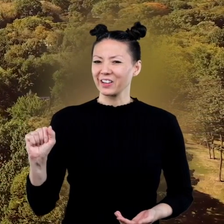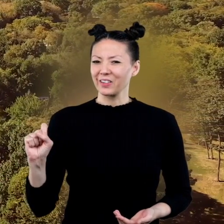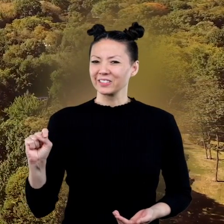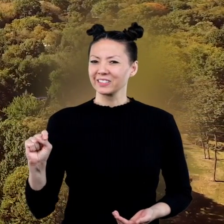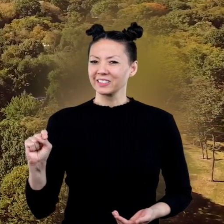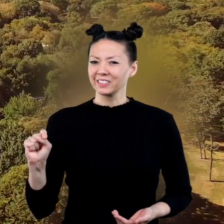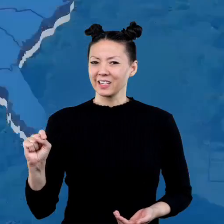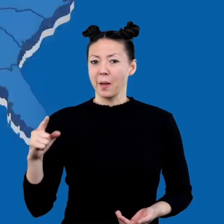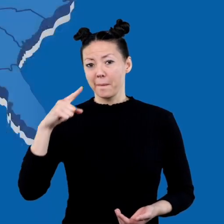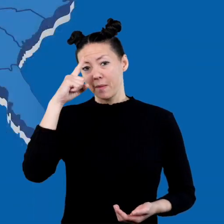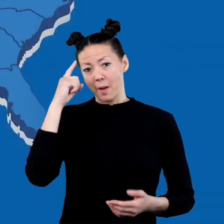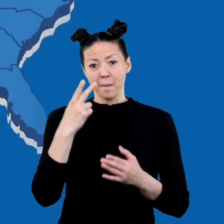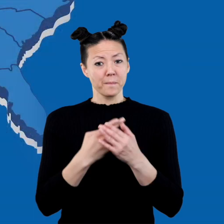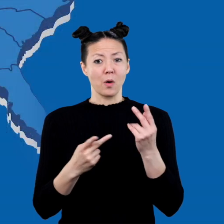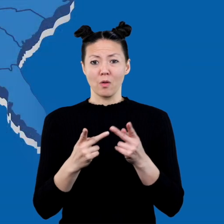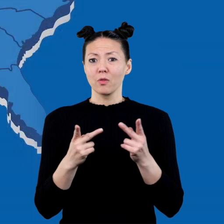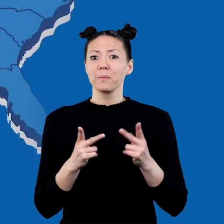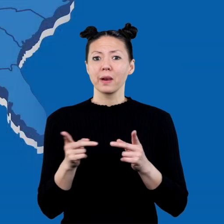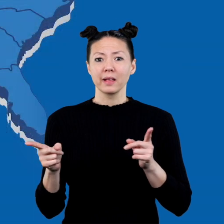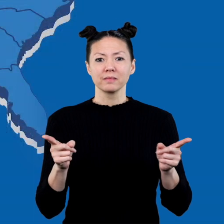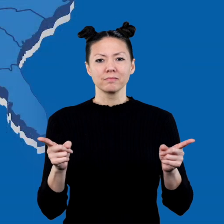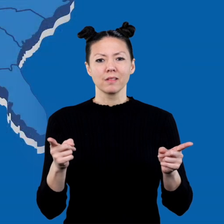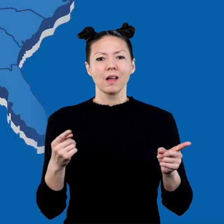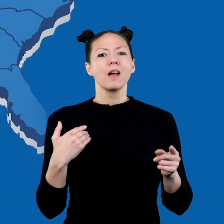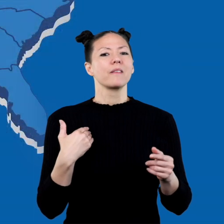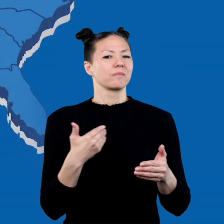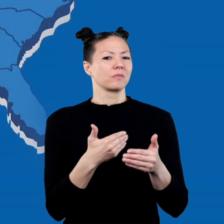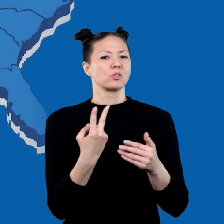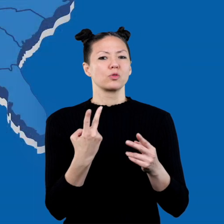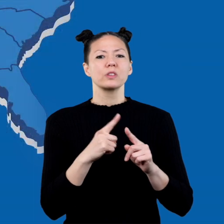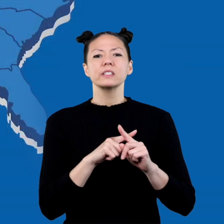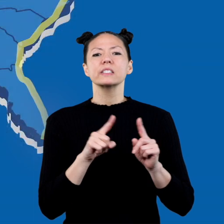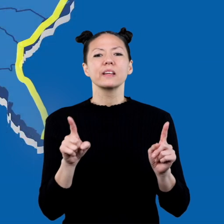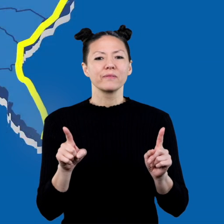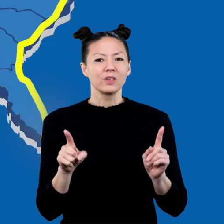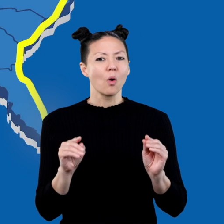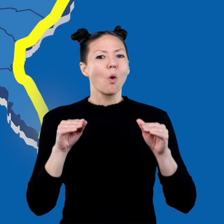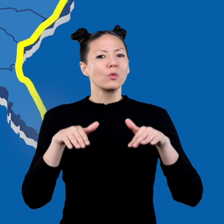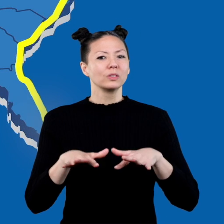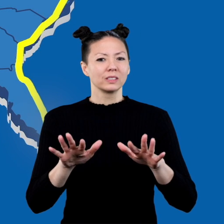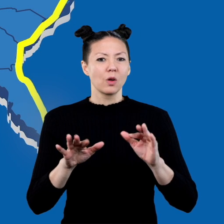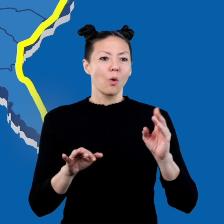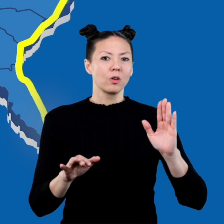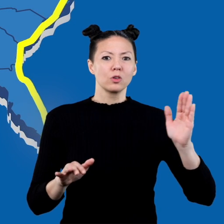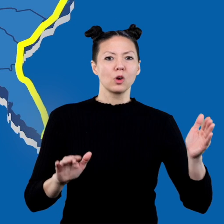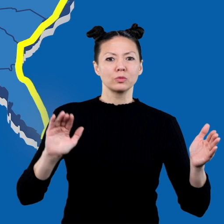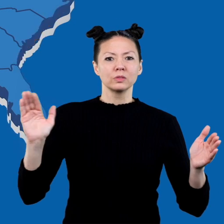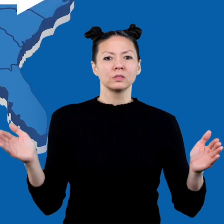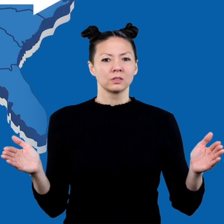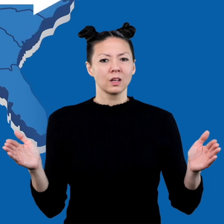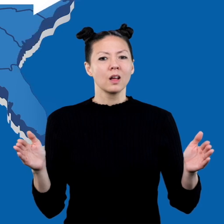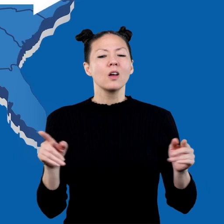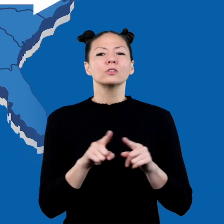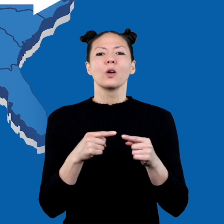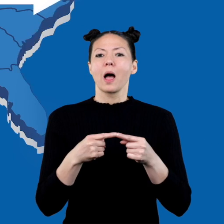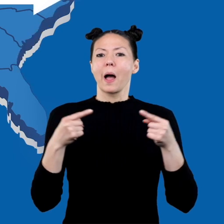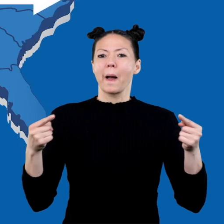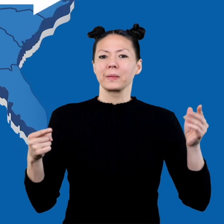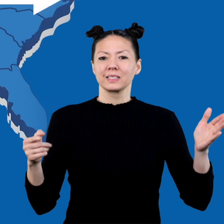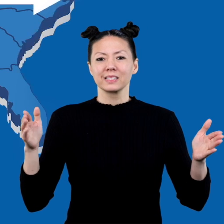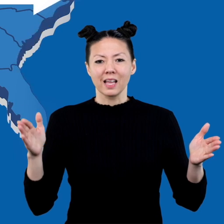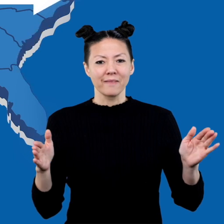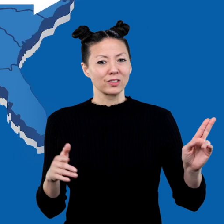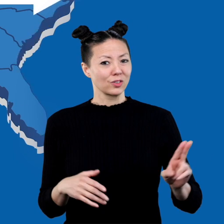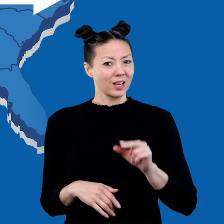coast. That's because both of those places are near two different oceans or coasts. They are also on